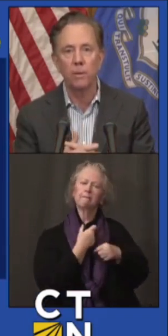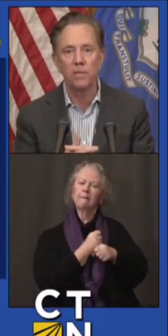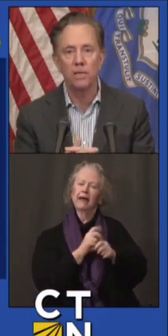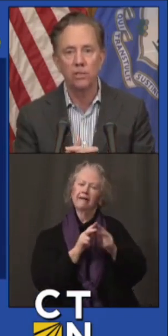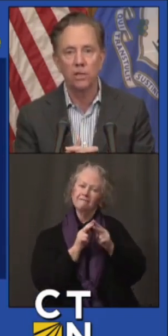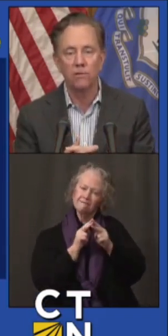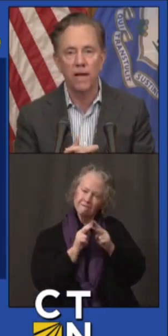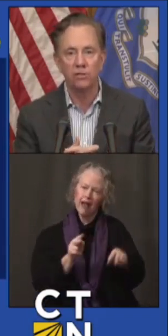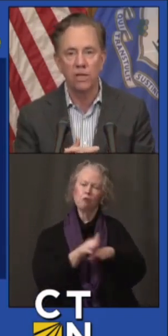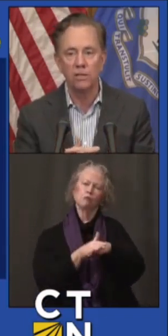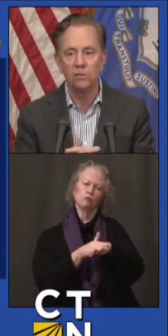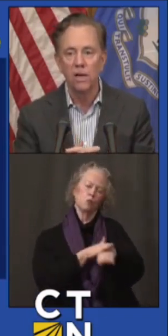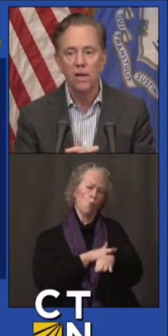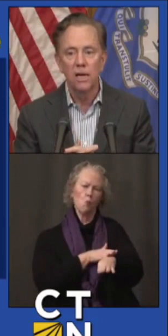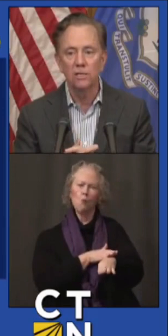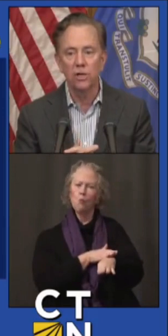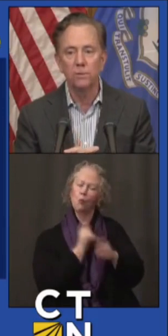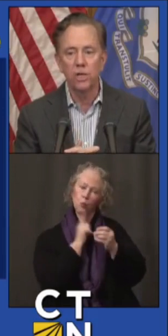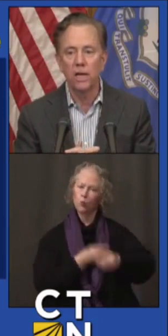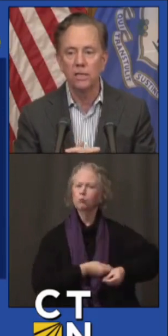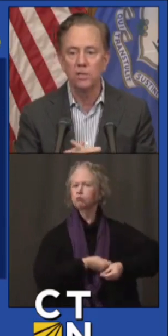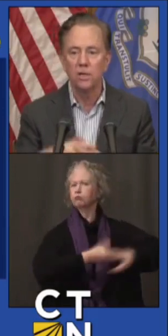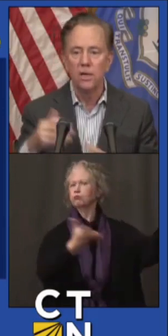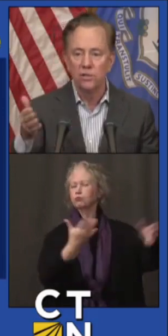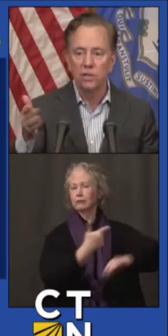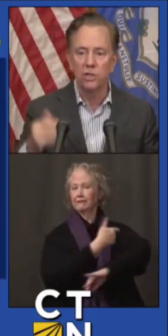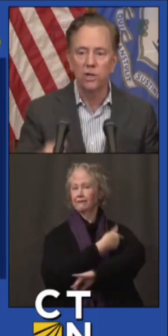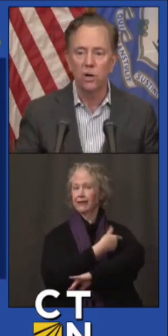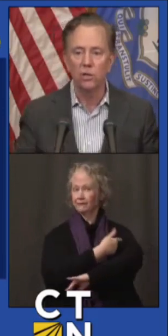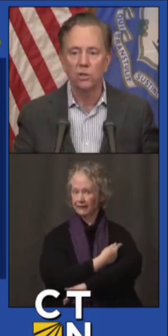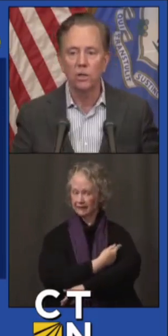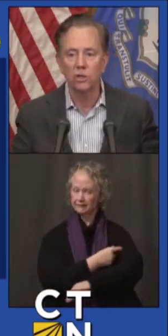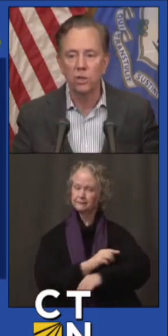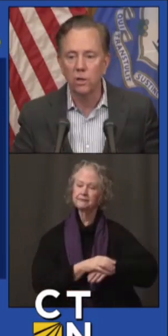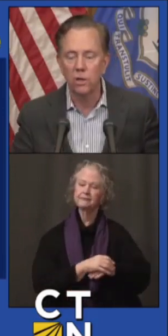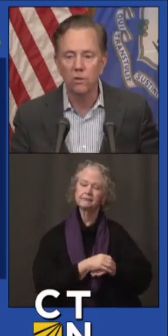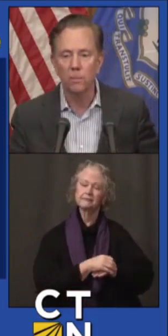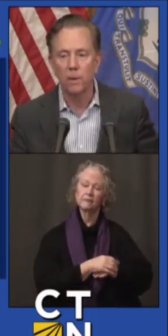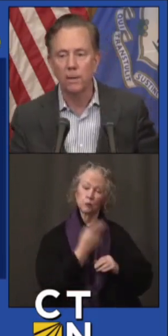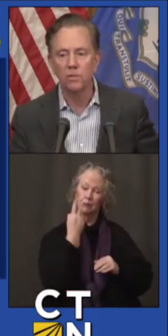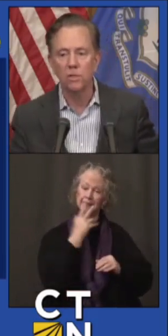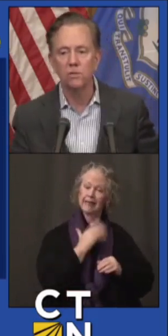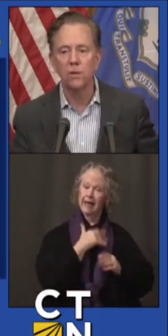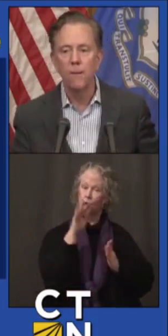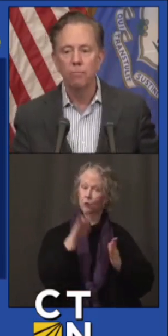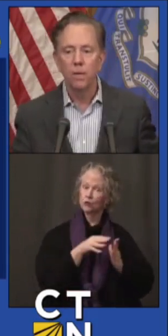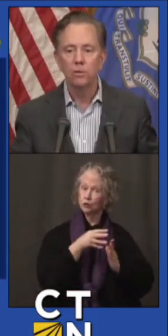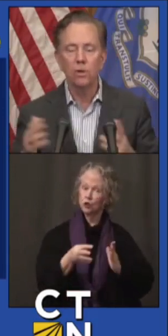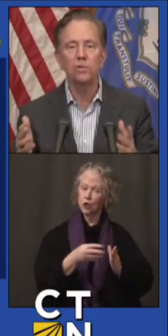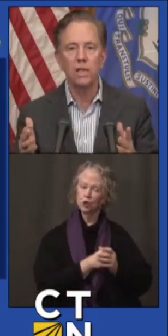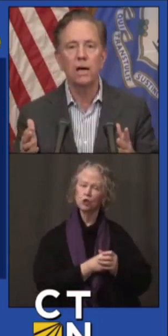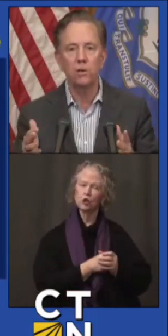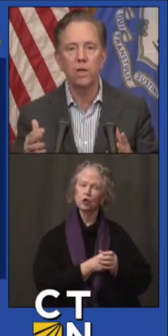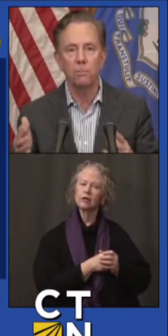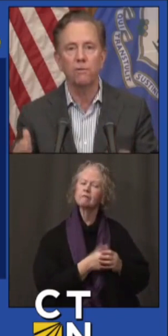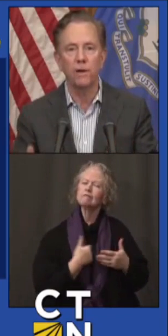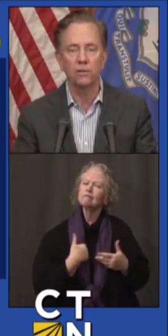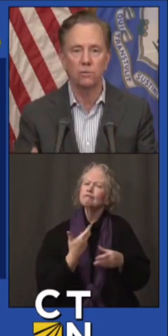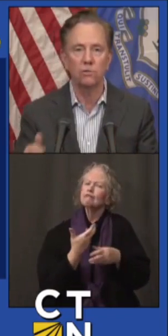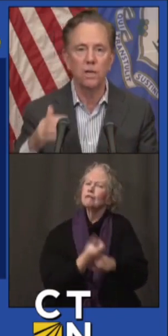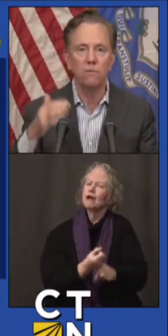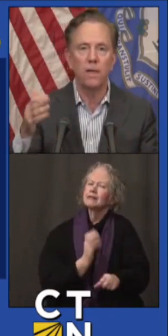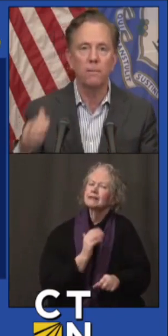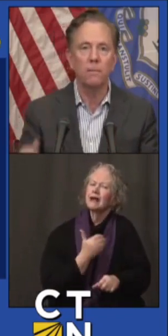implementation of the vaccines in some states. So you can see in our chart there at the bottom, it says trust in the health care